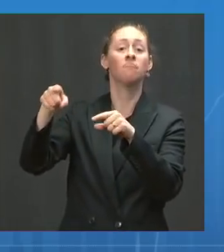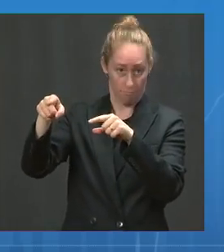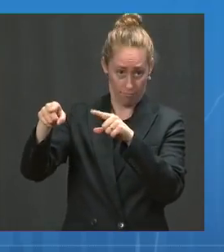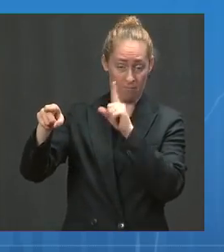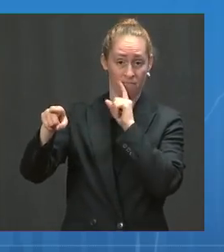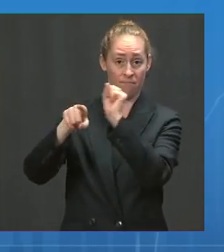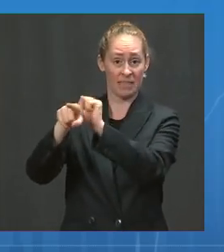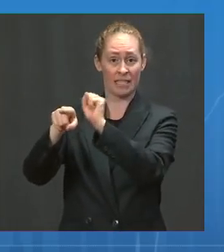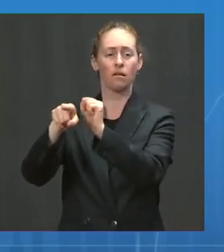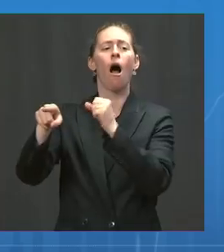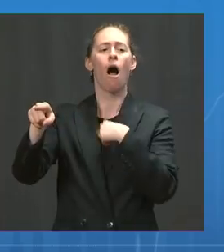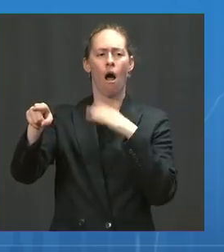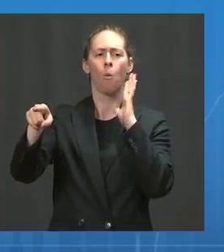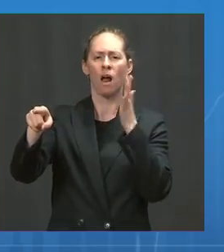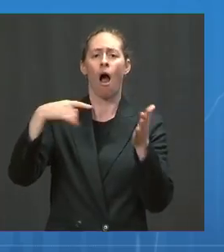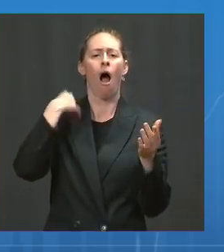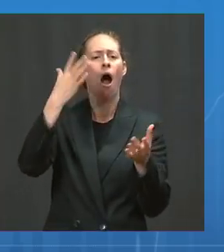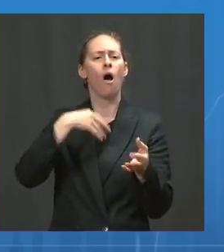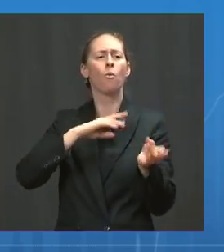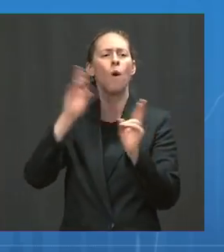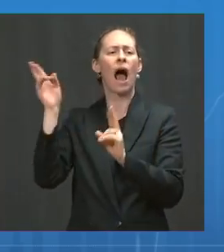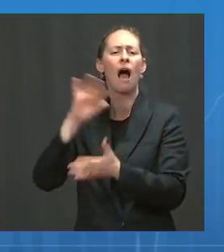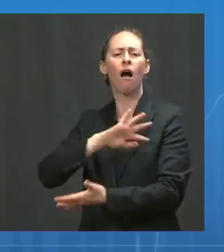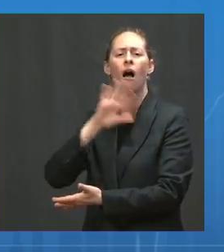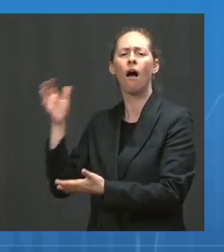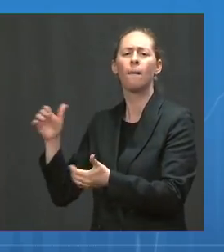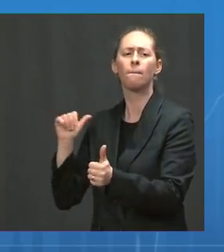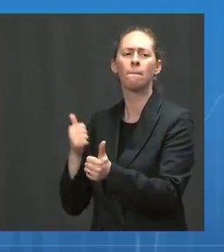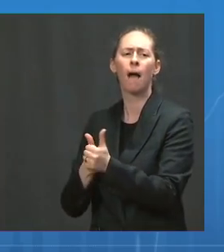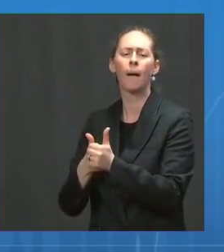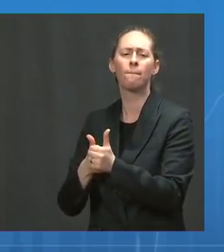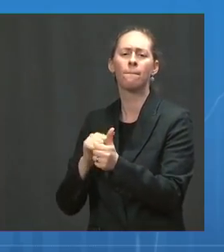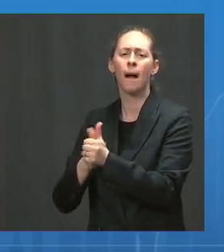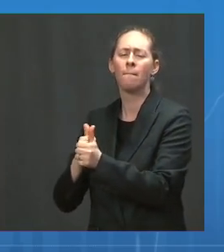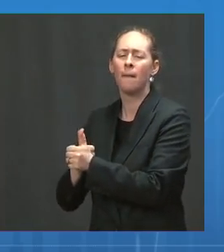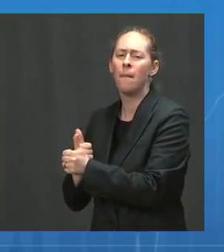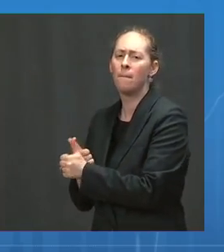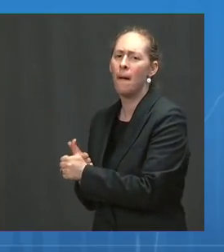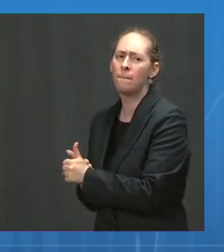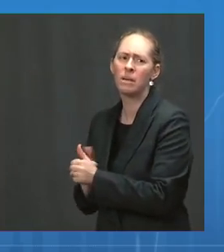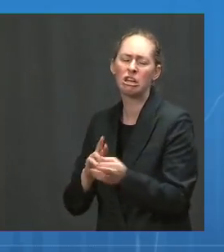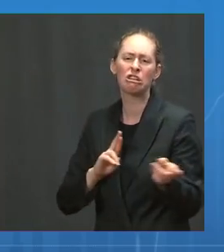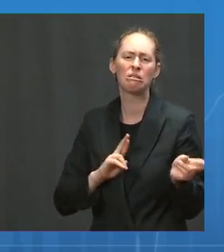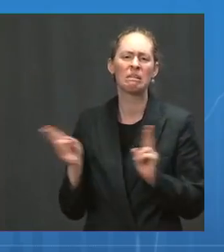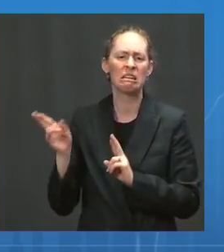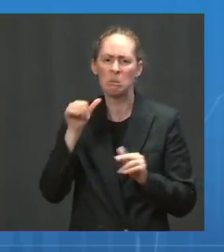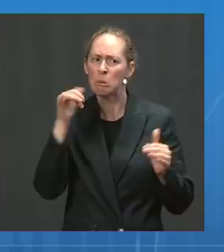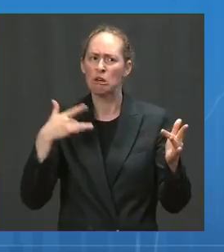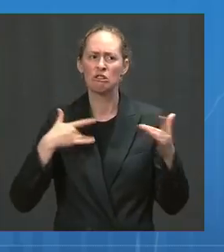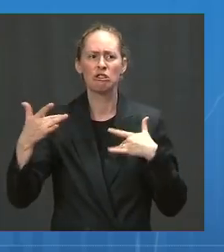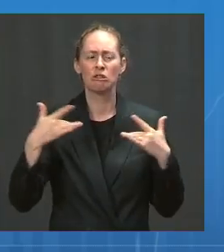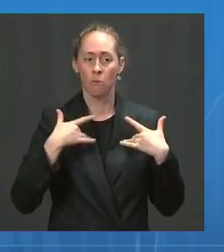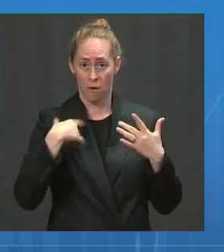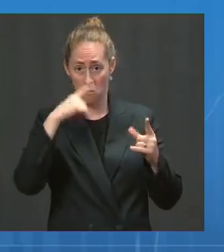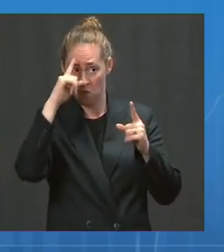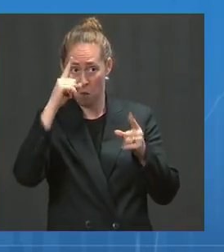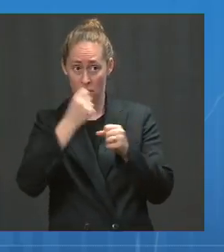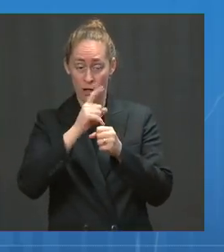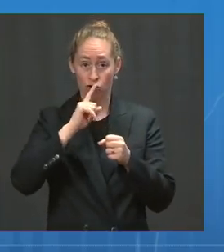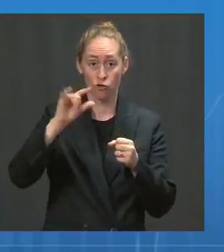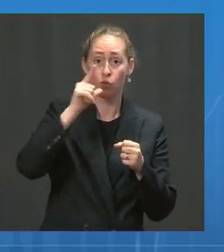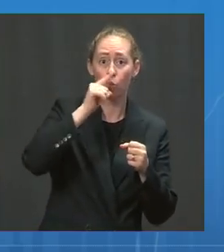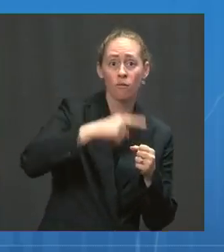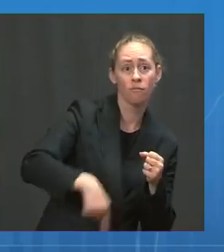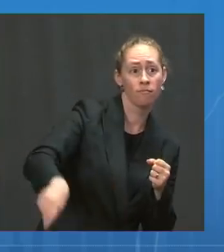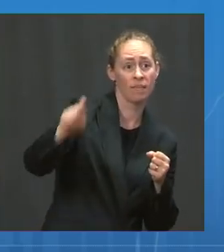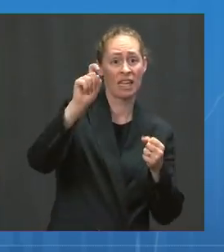if and when. So we've secured enough vaccine supply. And if needed, we'll ensure Americans who might need a booster shot are able to